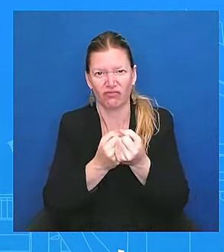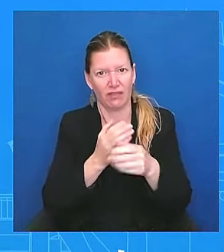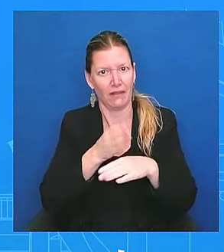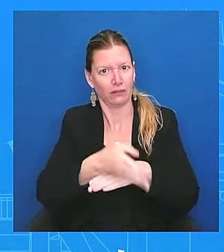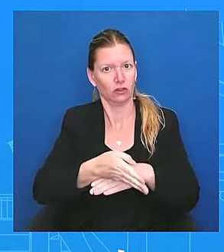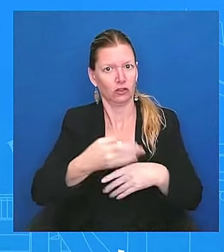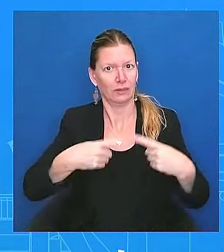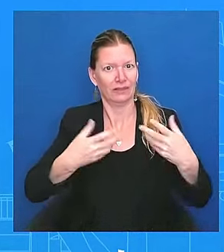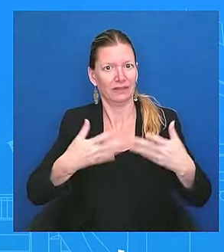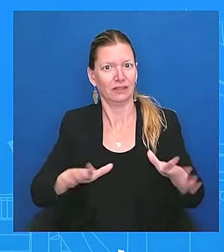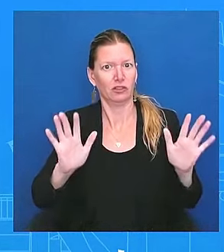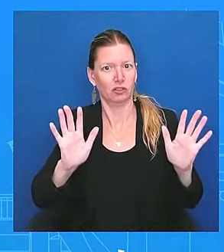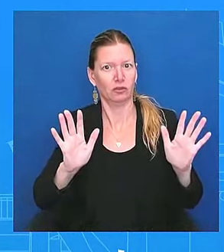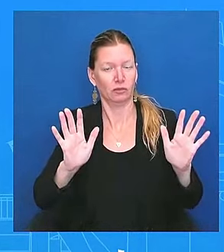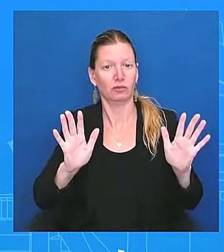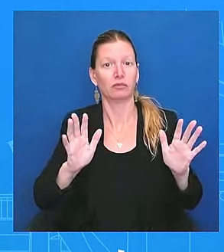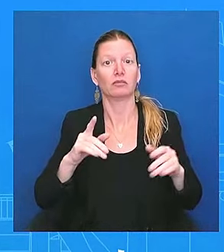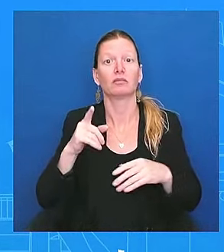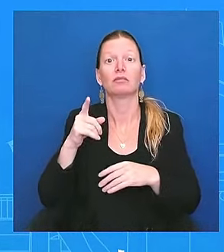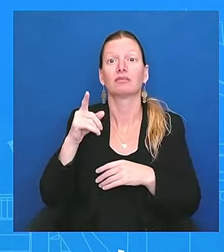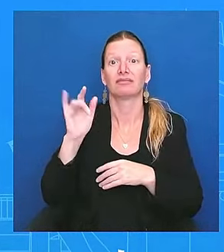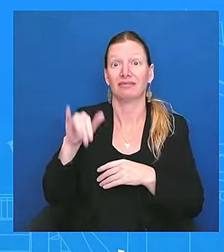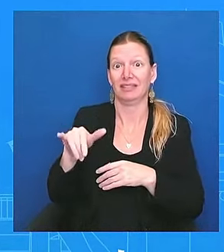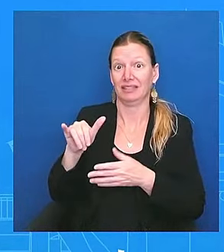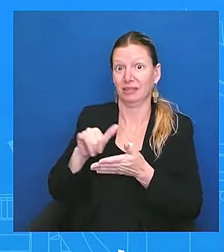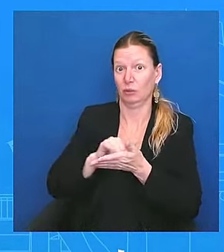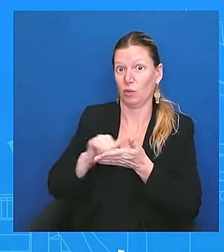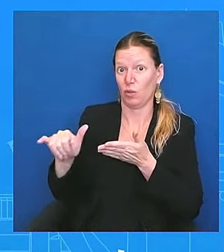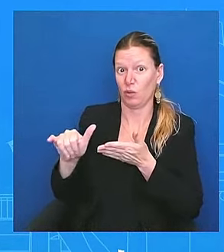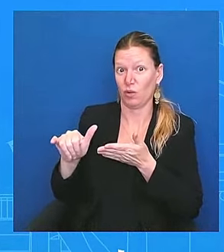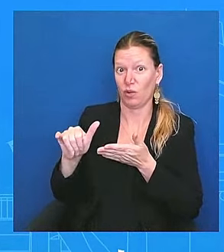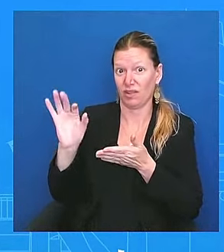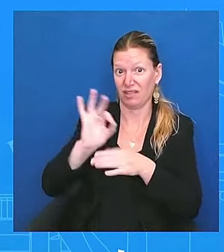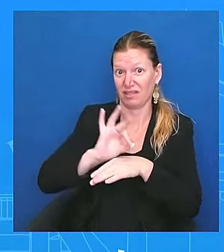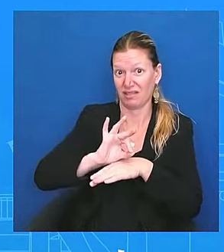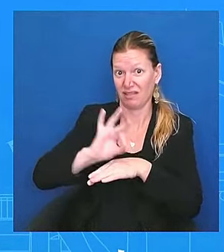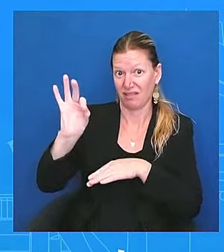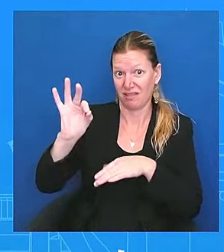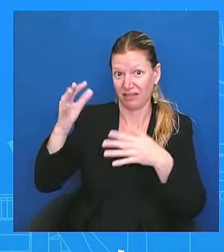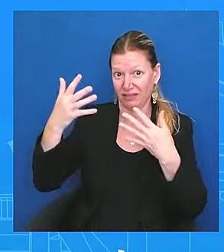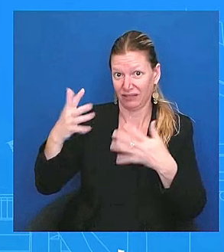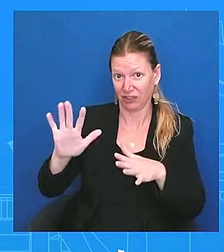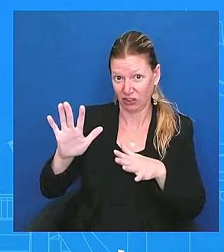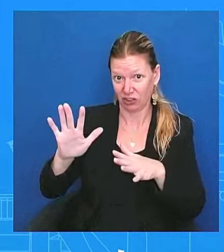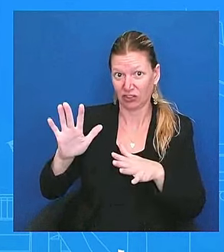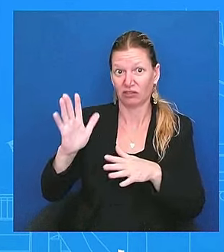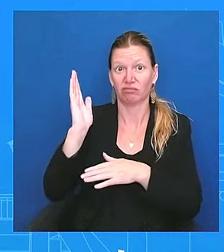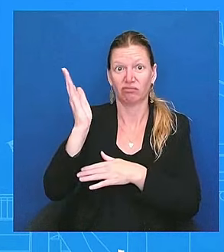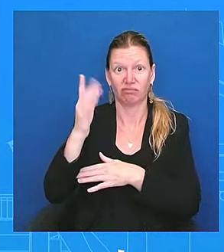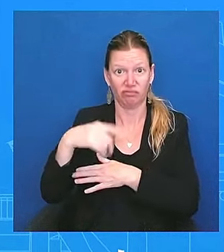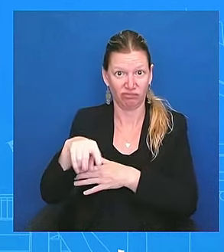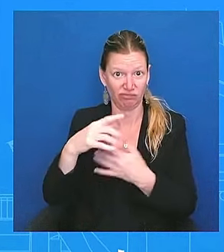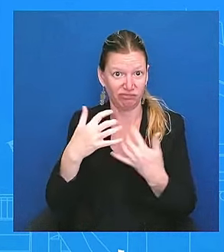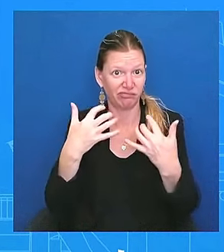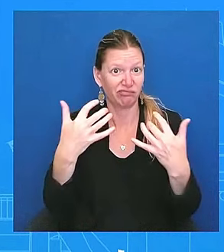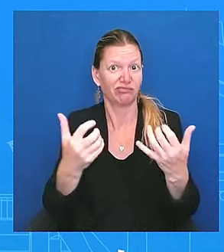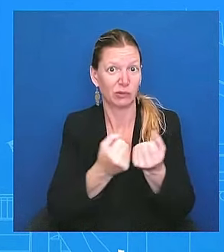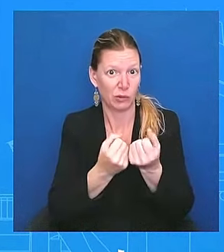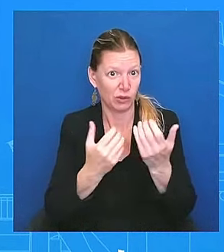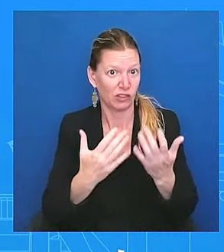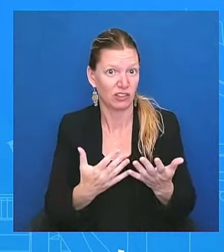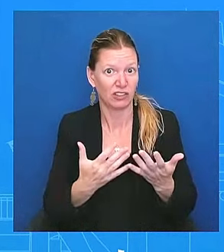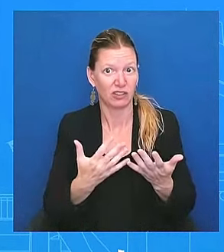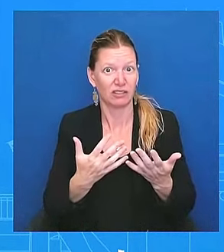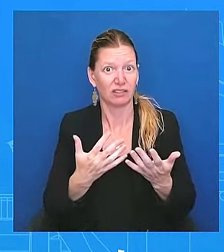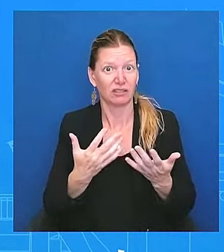night in New York in front of supporters. So he's been pretty, pretty much out there after the hours